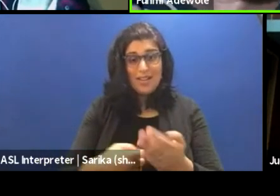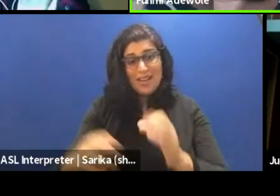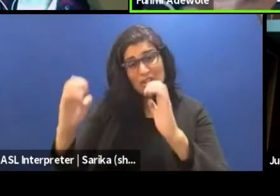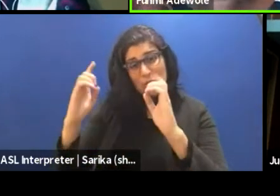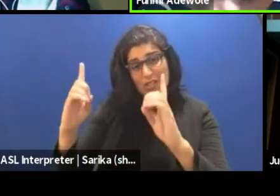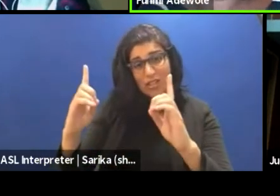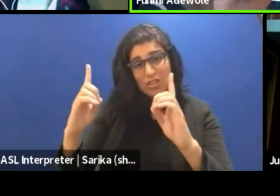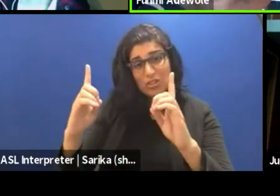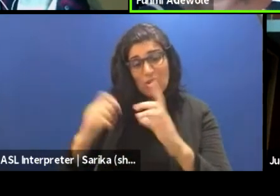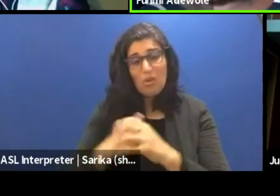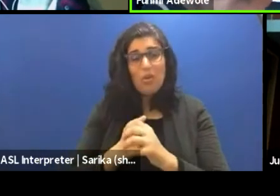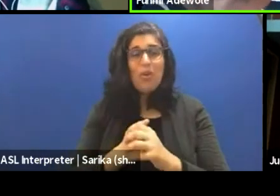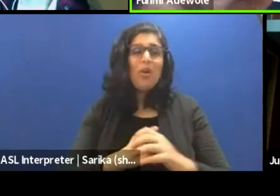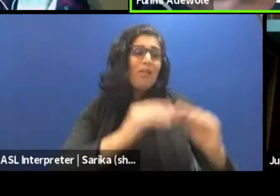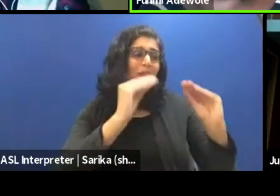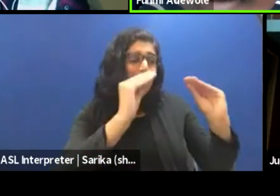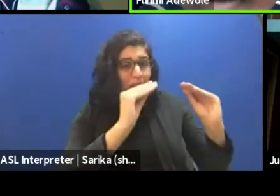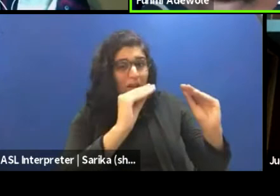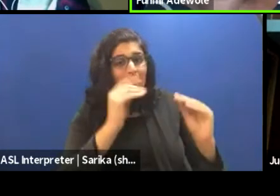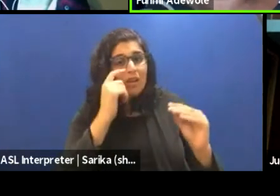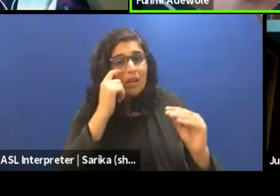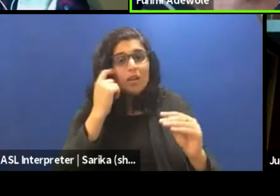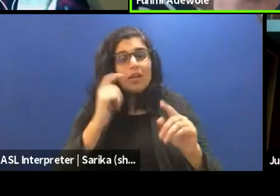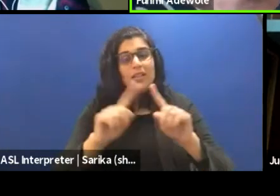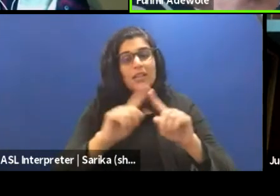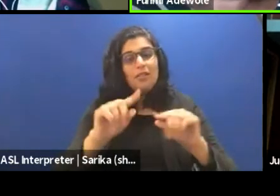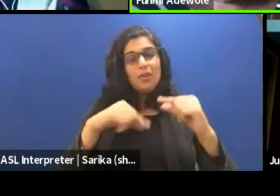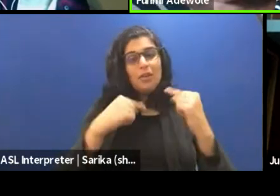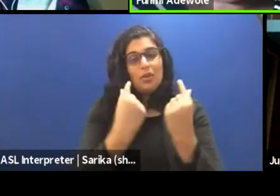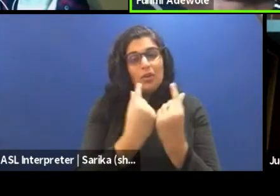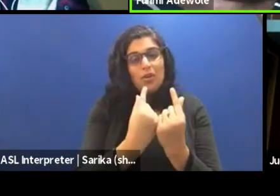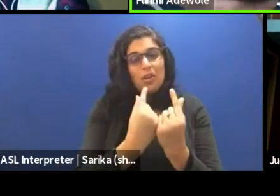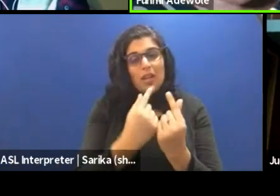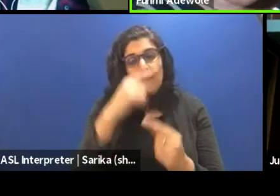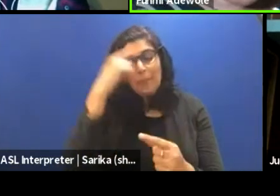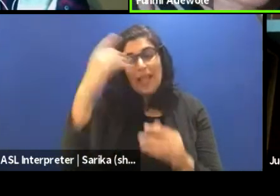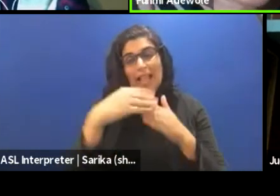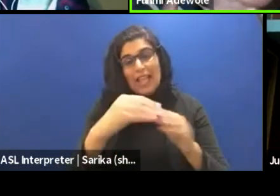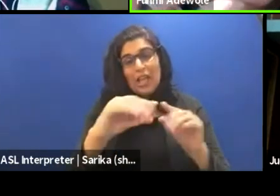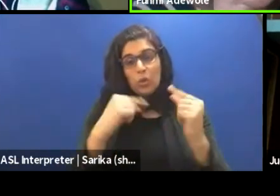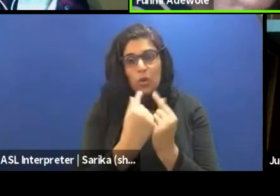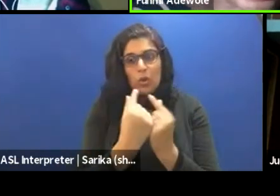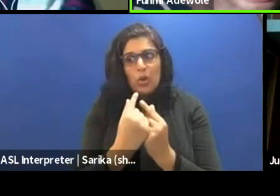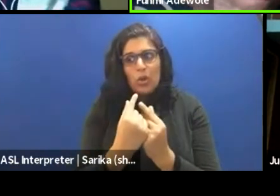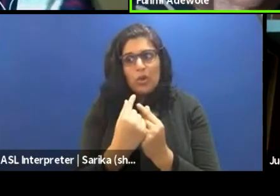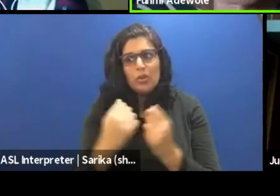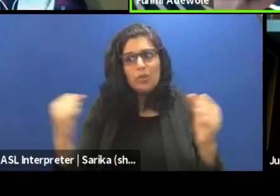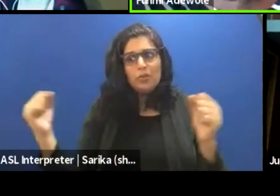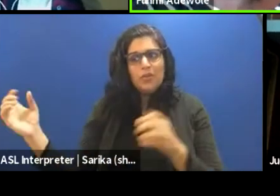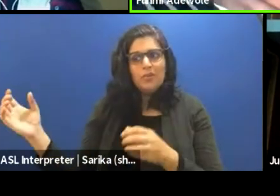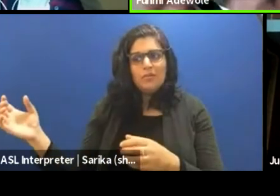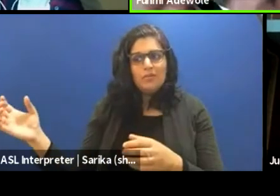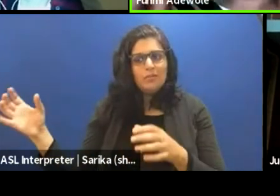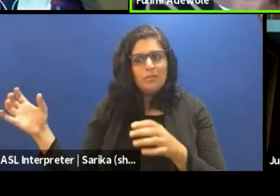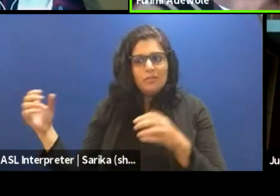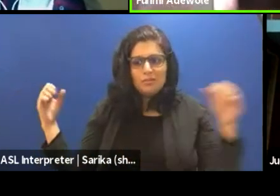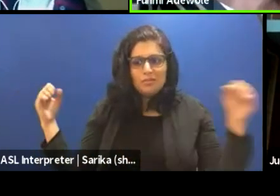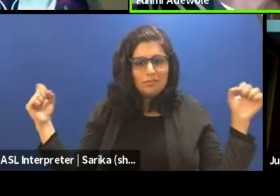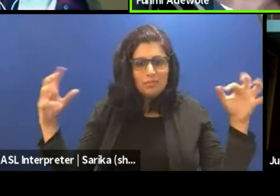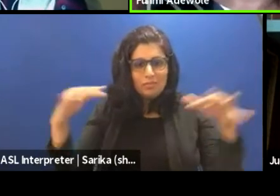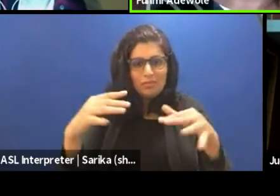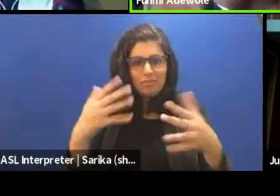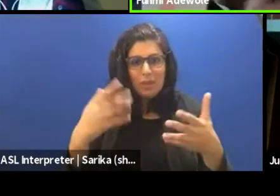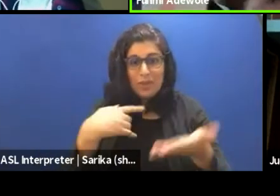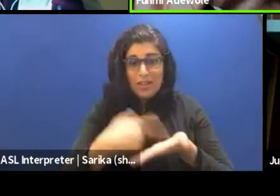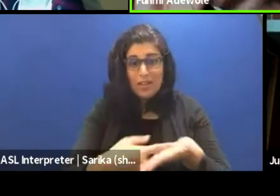projects, some discussion where different groups, different black-led groups may get to discuss this, maybe they would have wanted